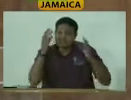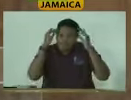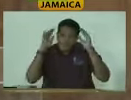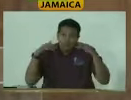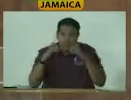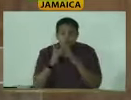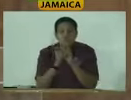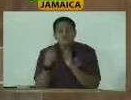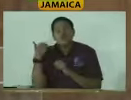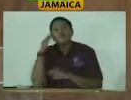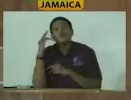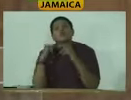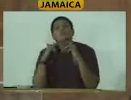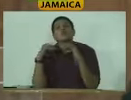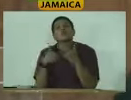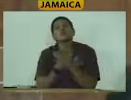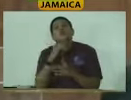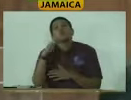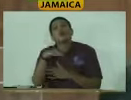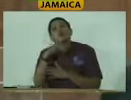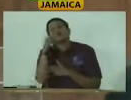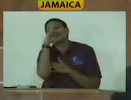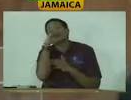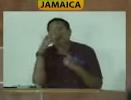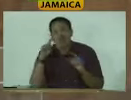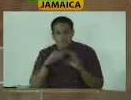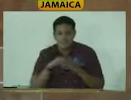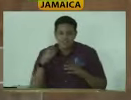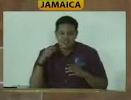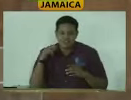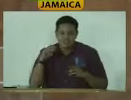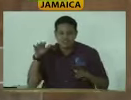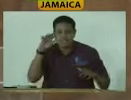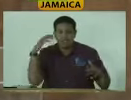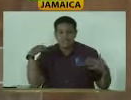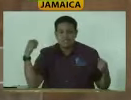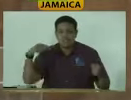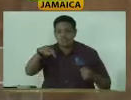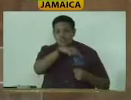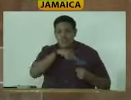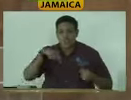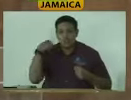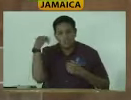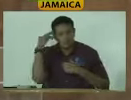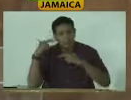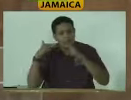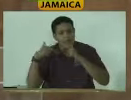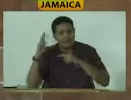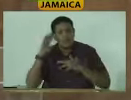to build this marvellous new parliament in this green space at Hero's Circle. But